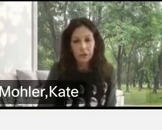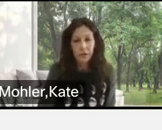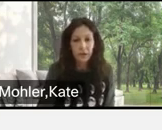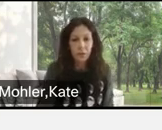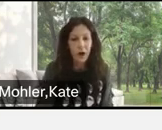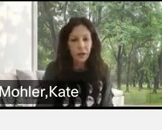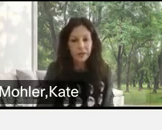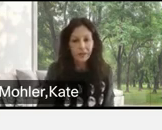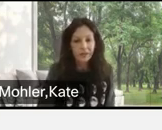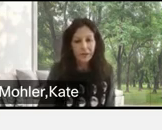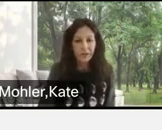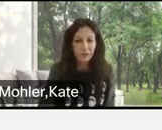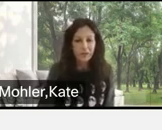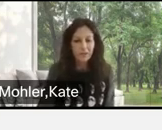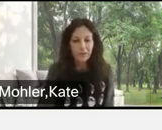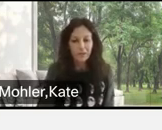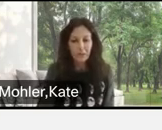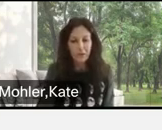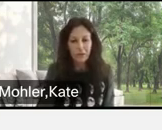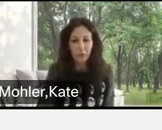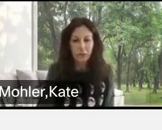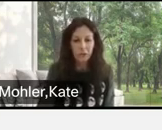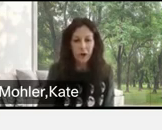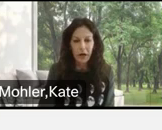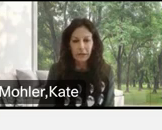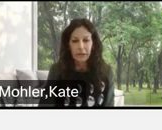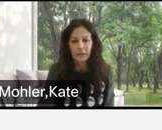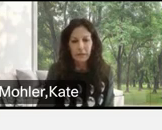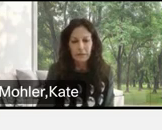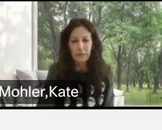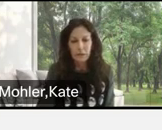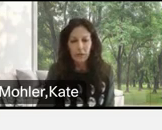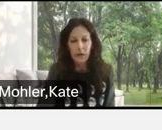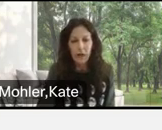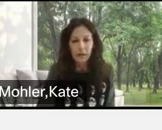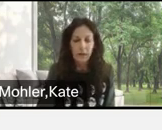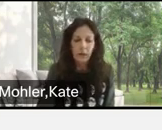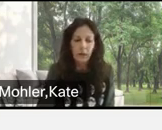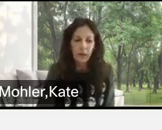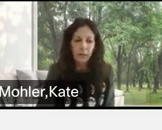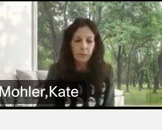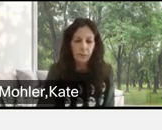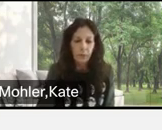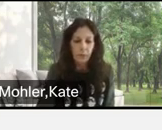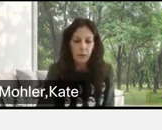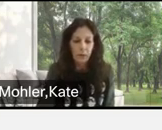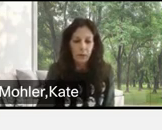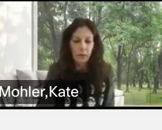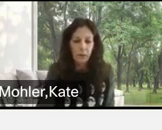know, you know, if we all get together in person, of course, we're going to talk and and see what's going on. Um.